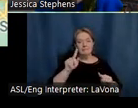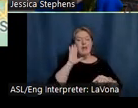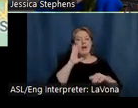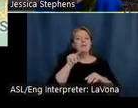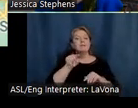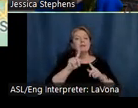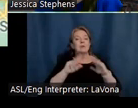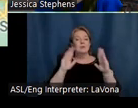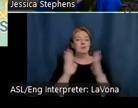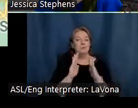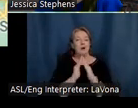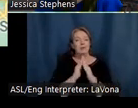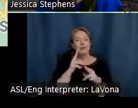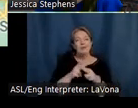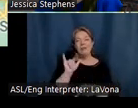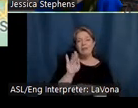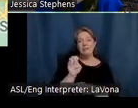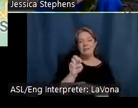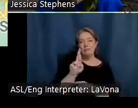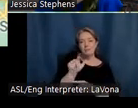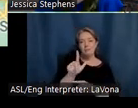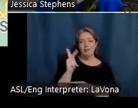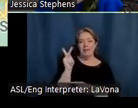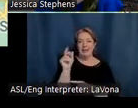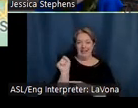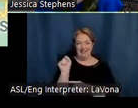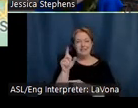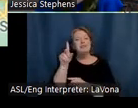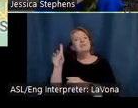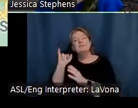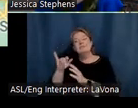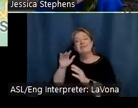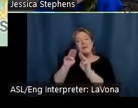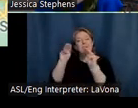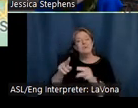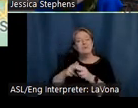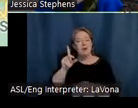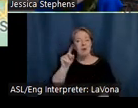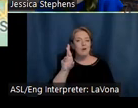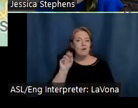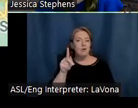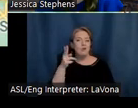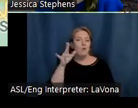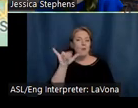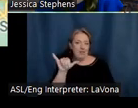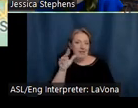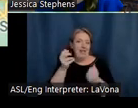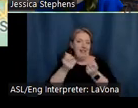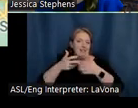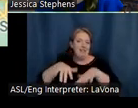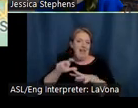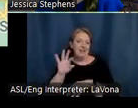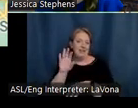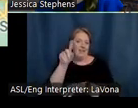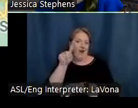town of Liberal, Kansas. There really is no place like home, and this 1907 farmhouse has been carefully remodeled to be